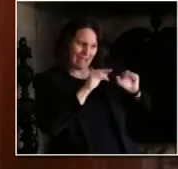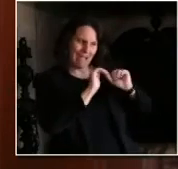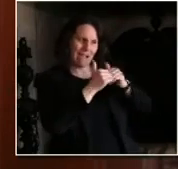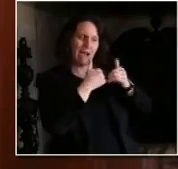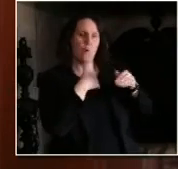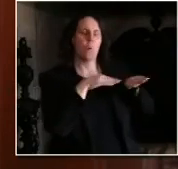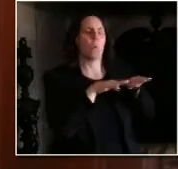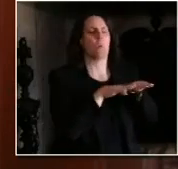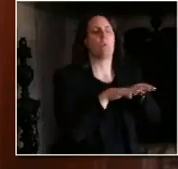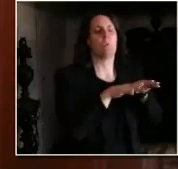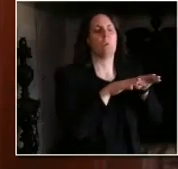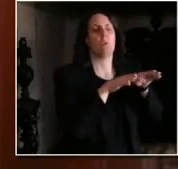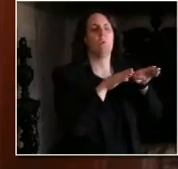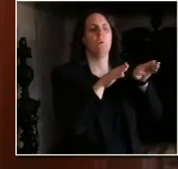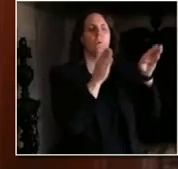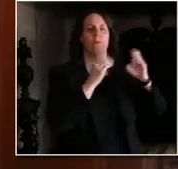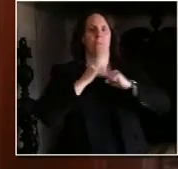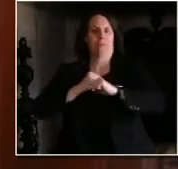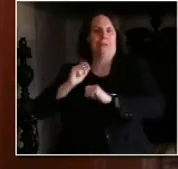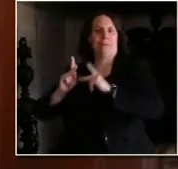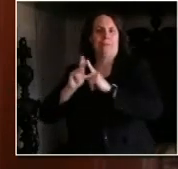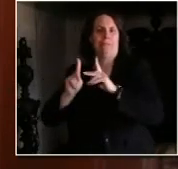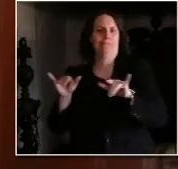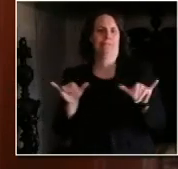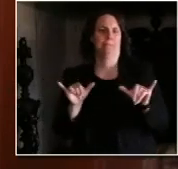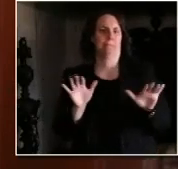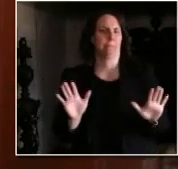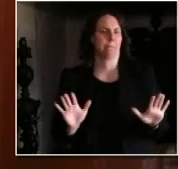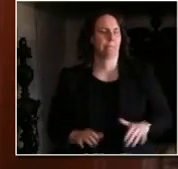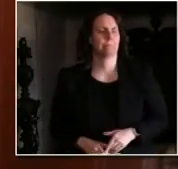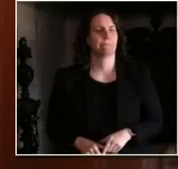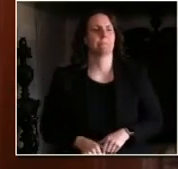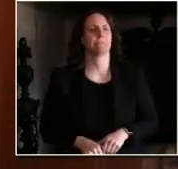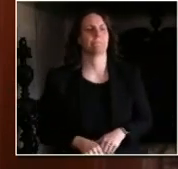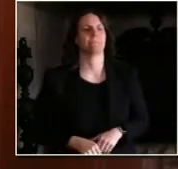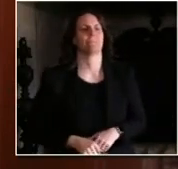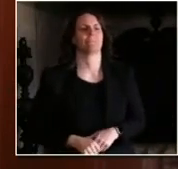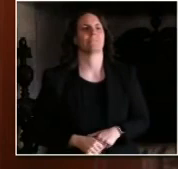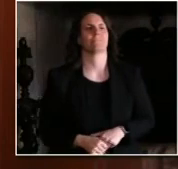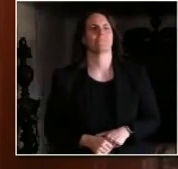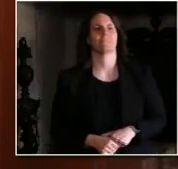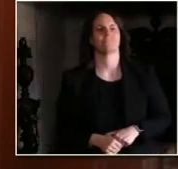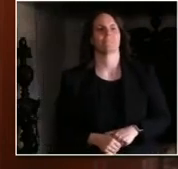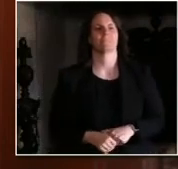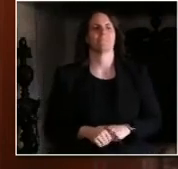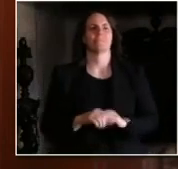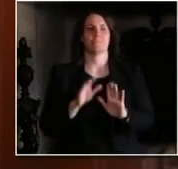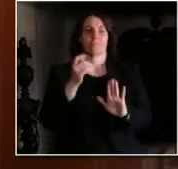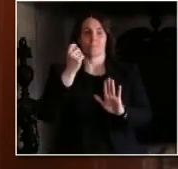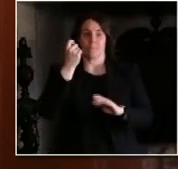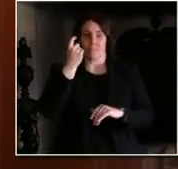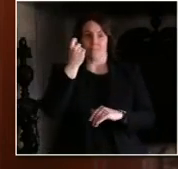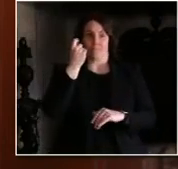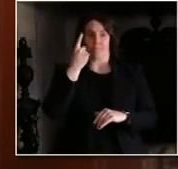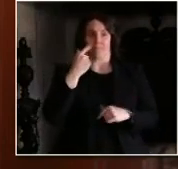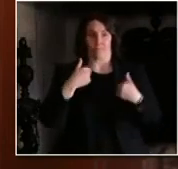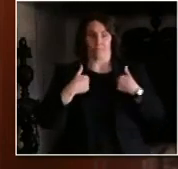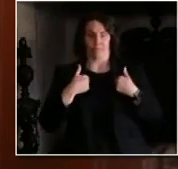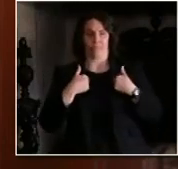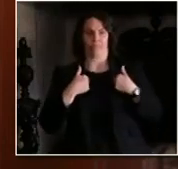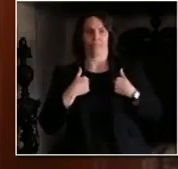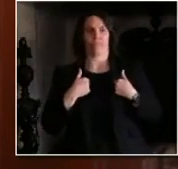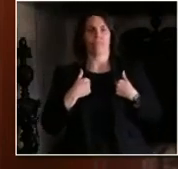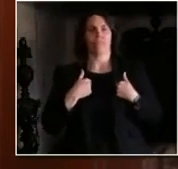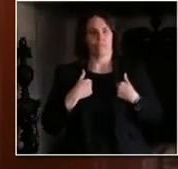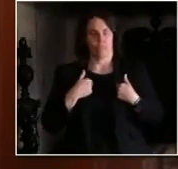Earlier today, I joined a bipartisan coalition of governors in announcing that the states of Wisconsin,